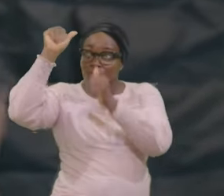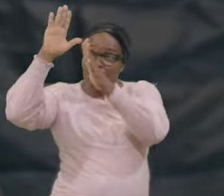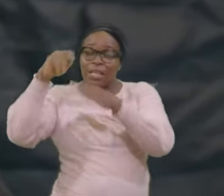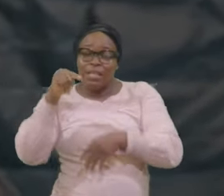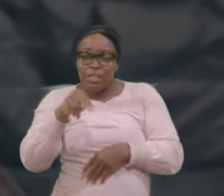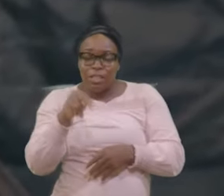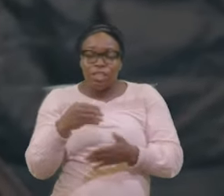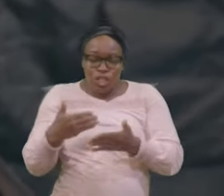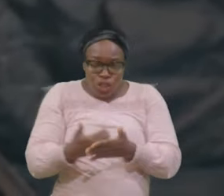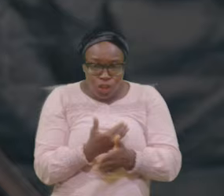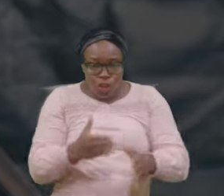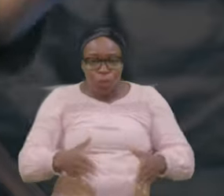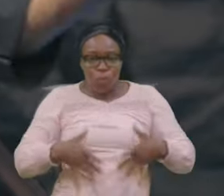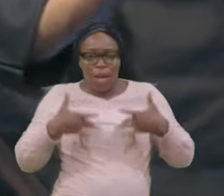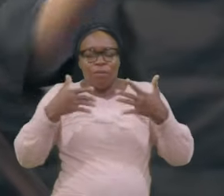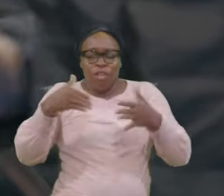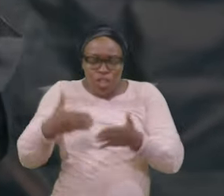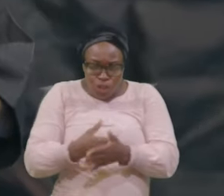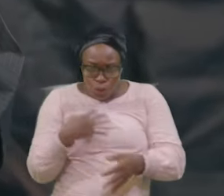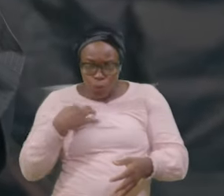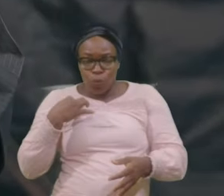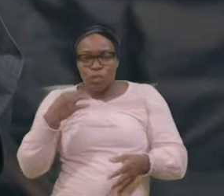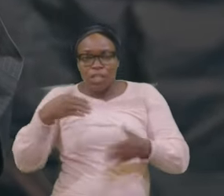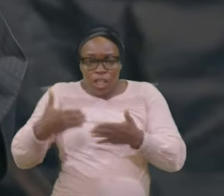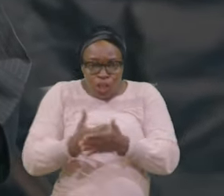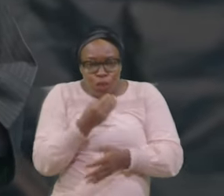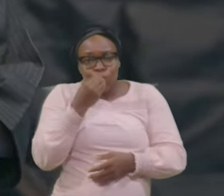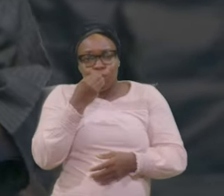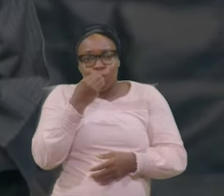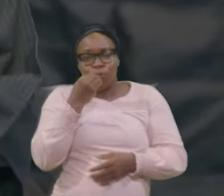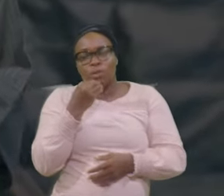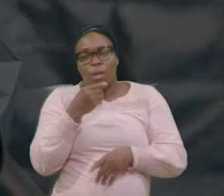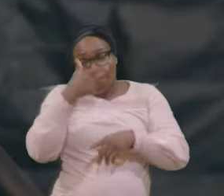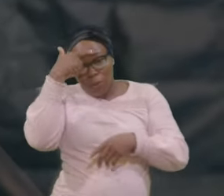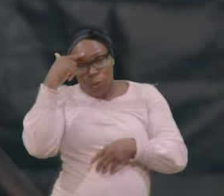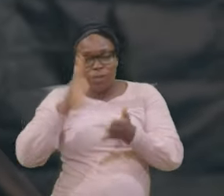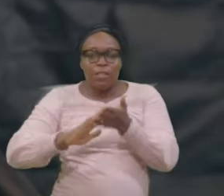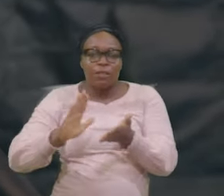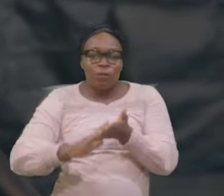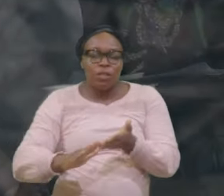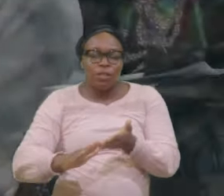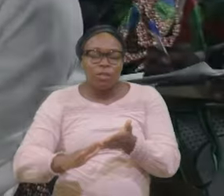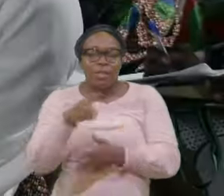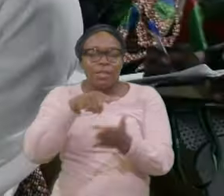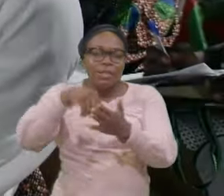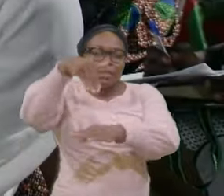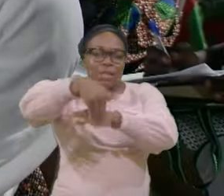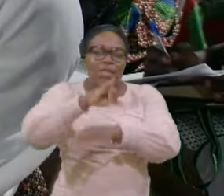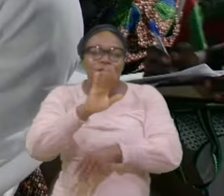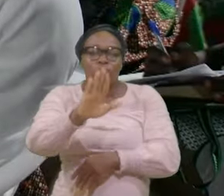food Every sin New He had been Forgiven Tonight Is your night Of forgiveness